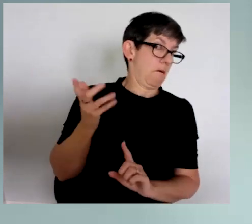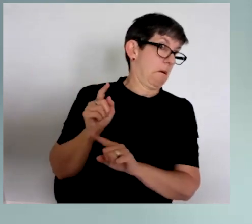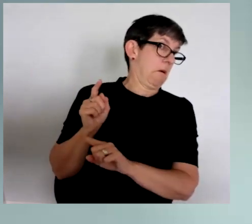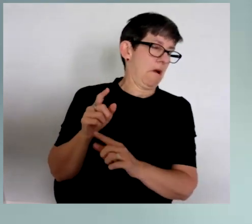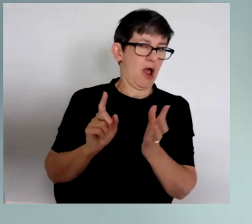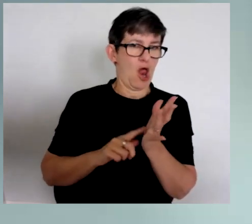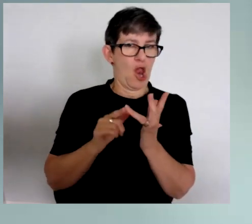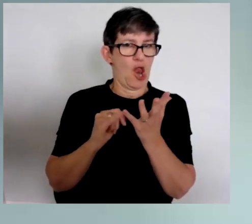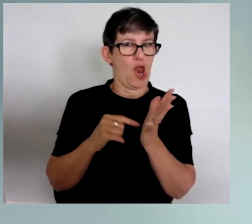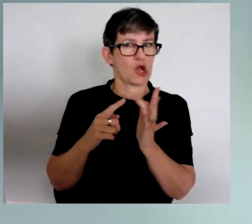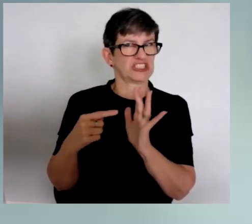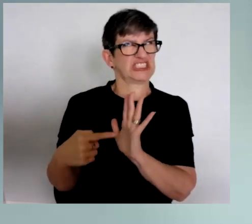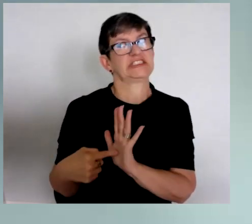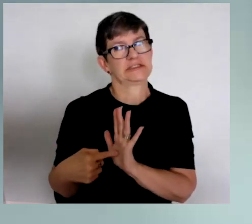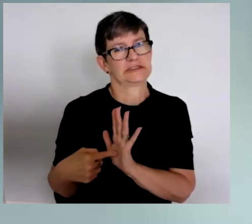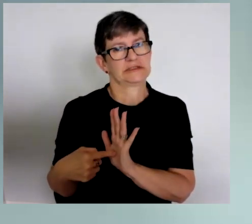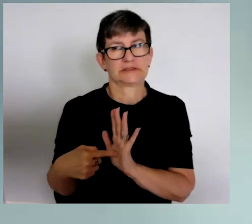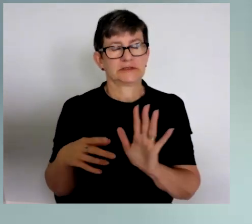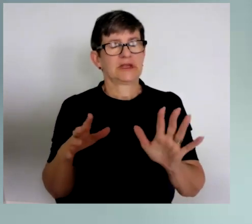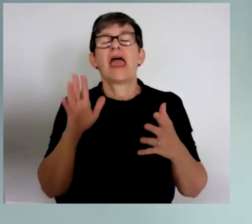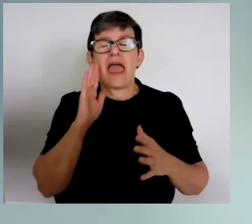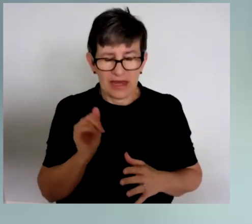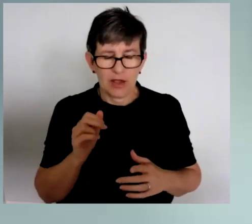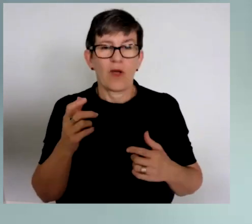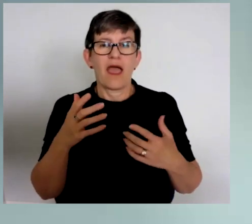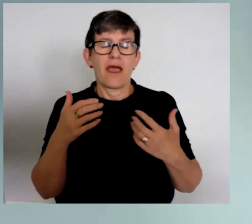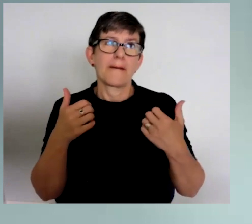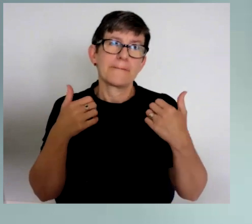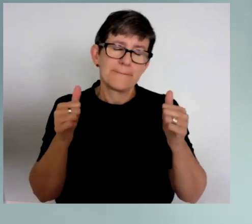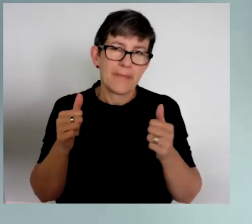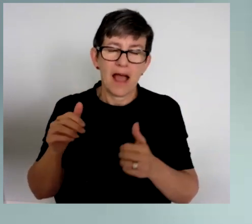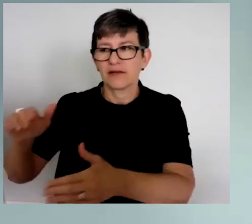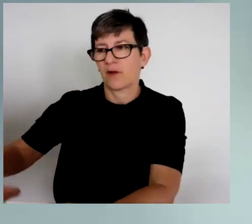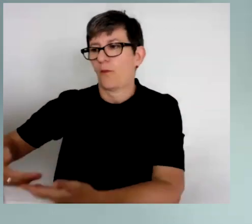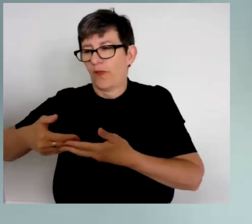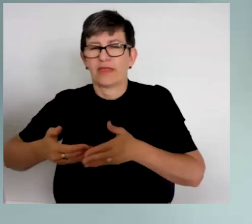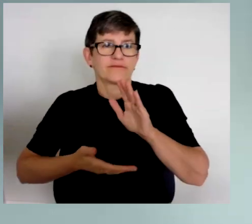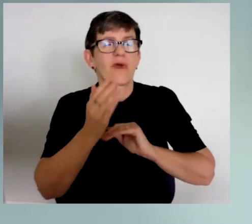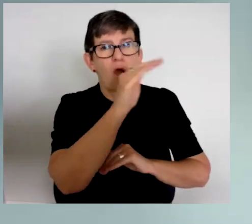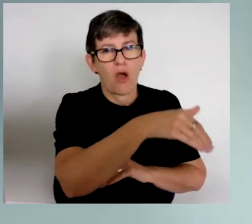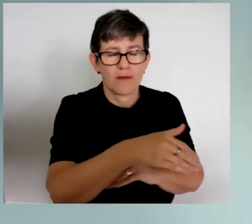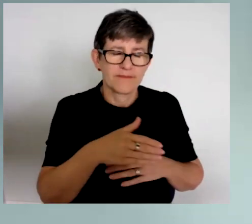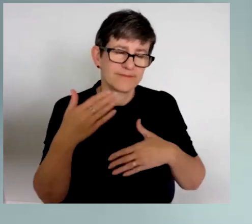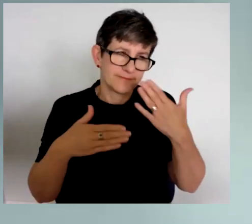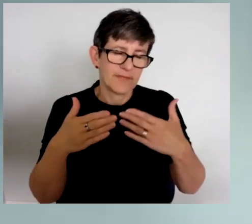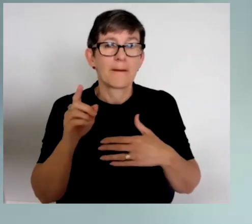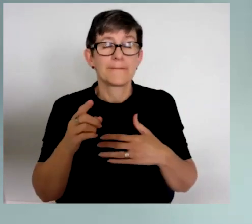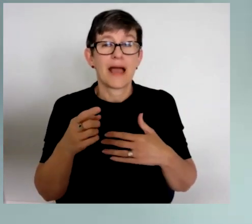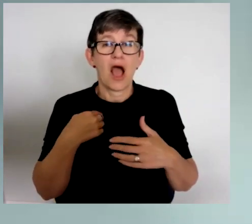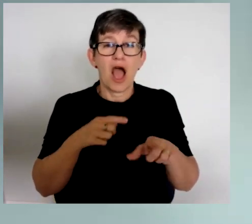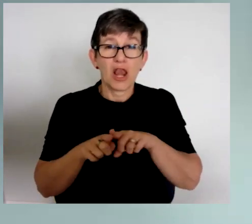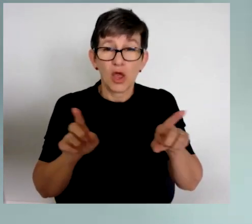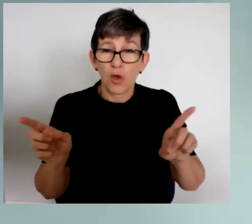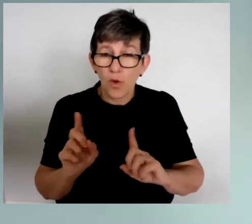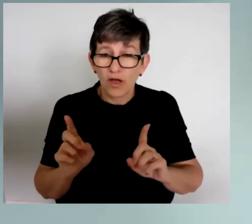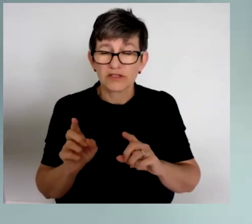as it turned out, we did get to take my daughter home. But the learning for me was that it took me